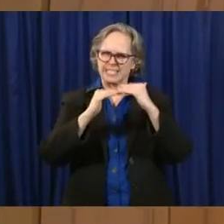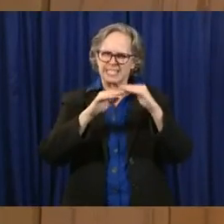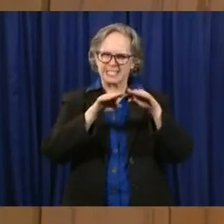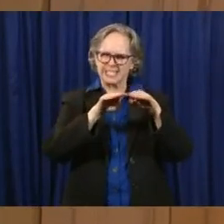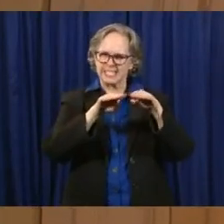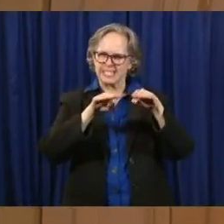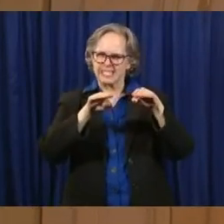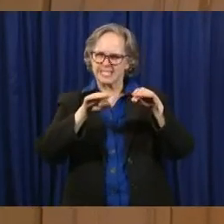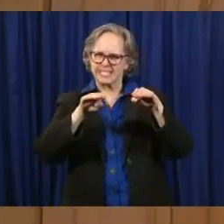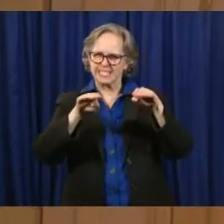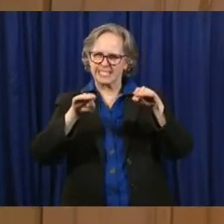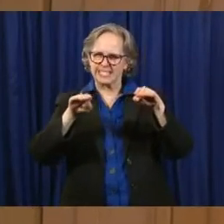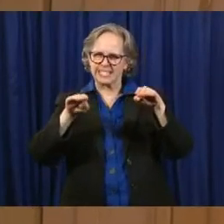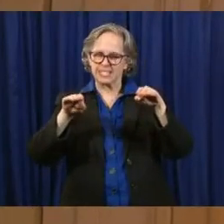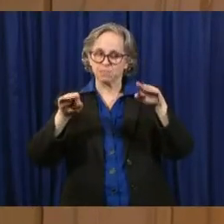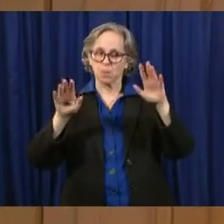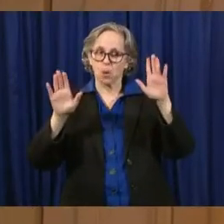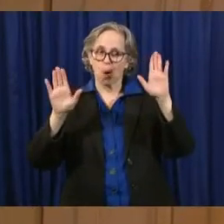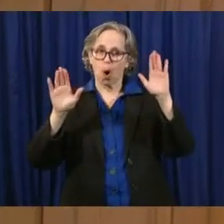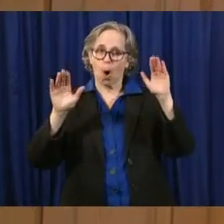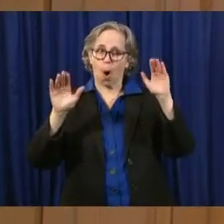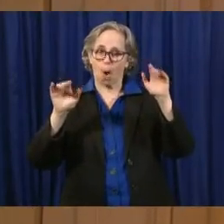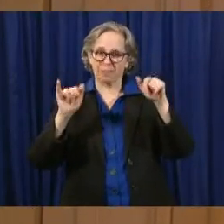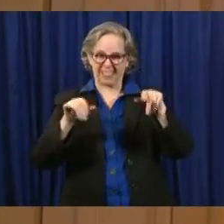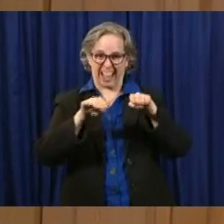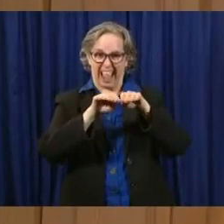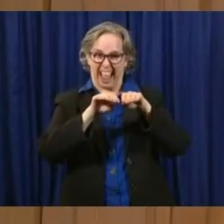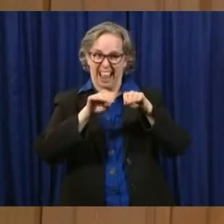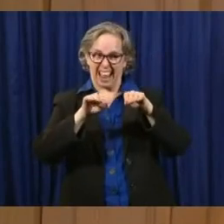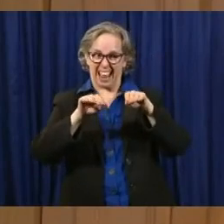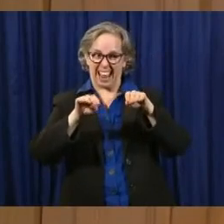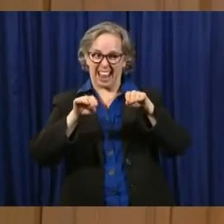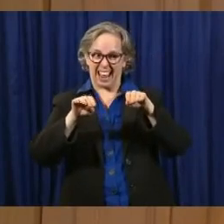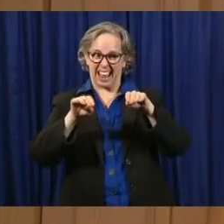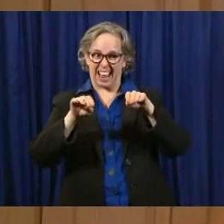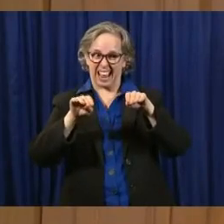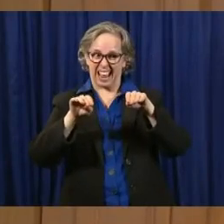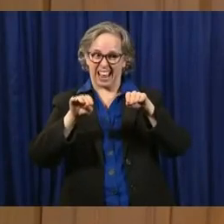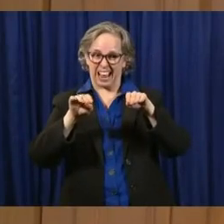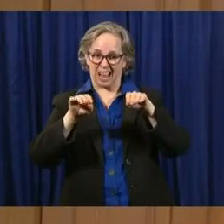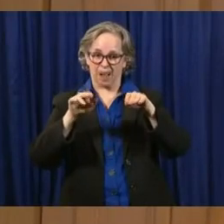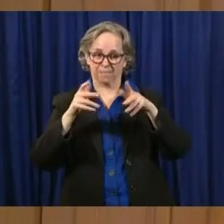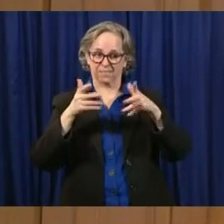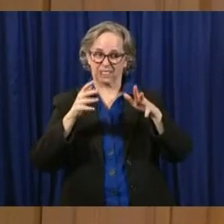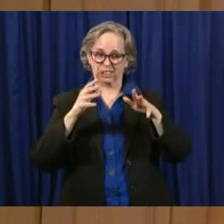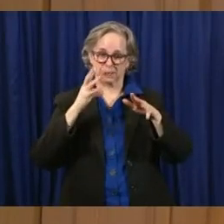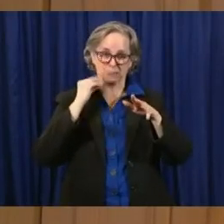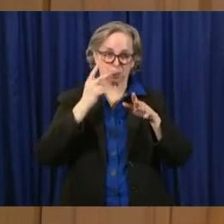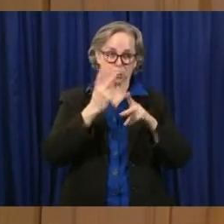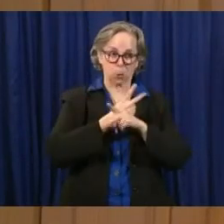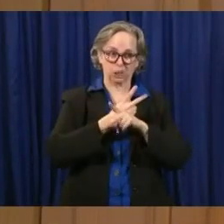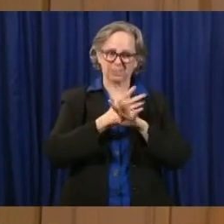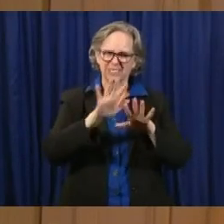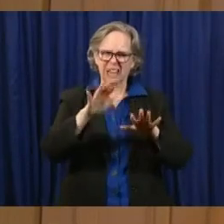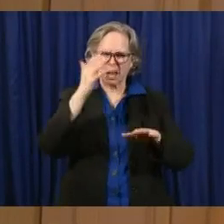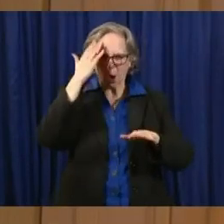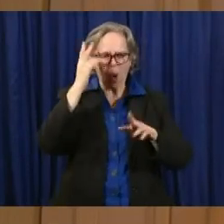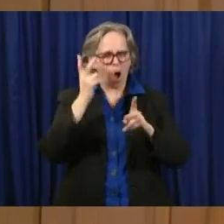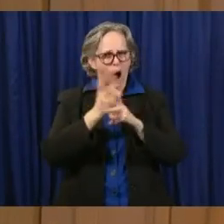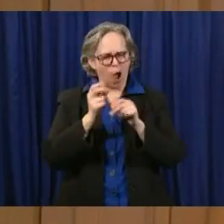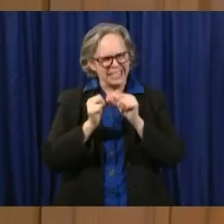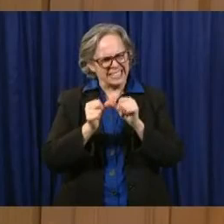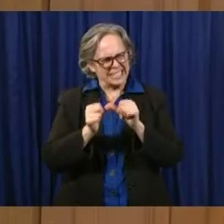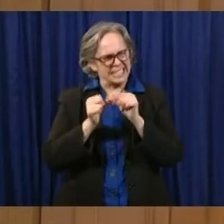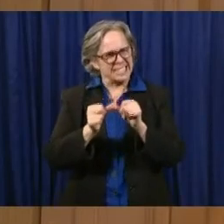peak, hopefully the biggest thing we'll face. But I know it's hard to keep doing what you're doing, and I want to talk a little bit about that.